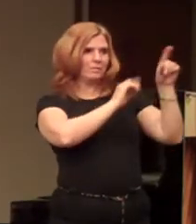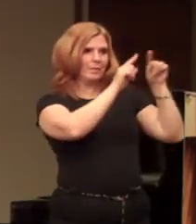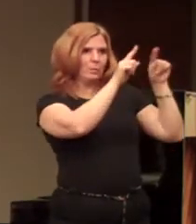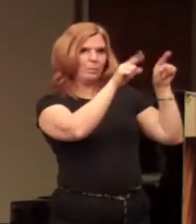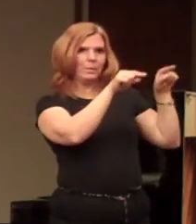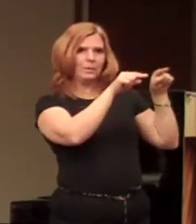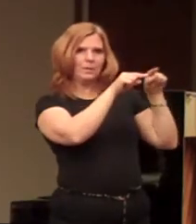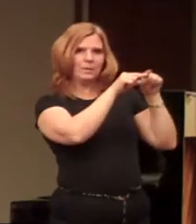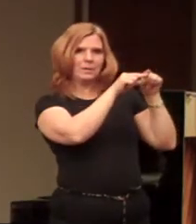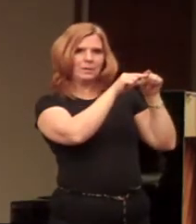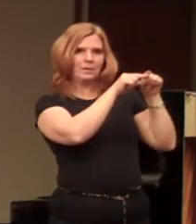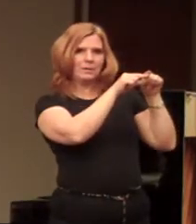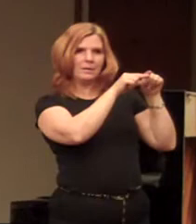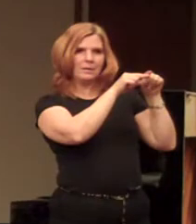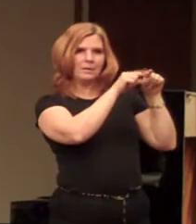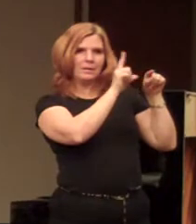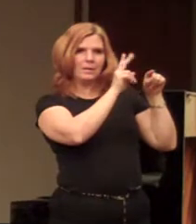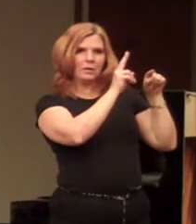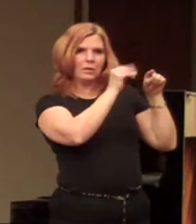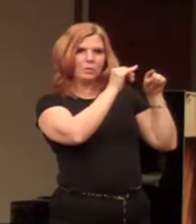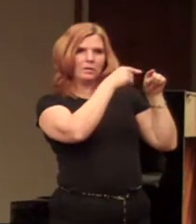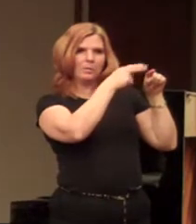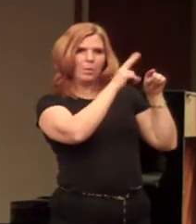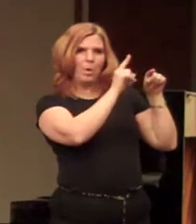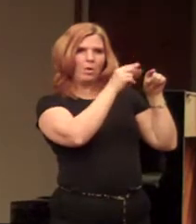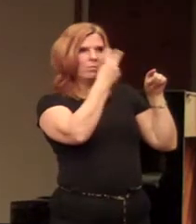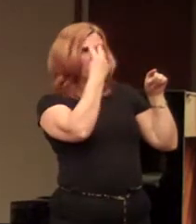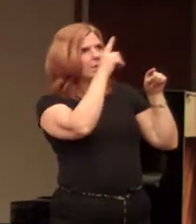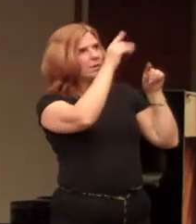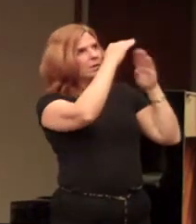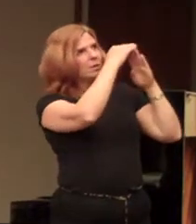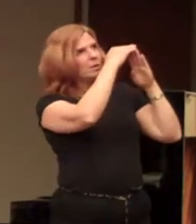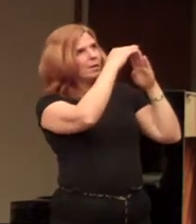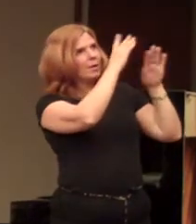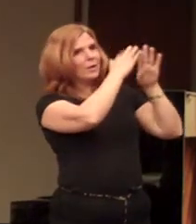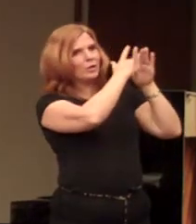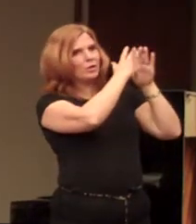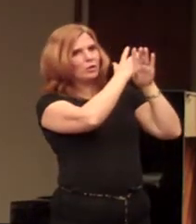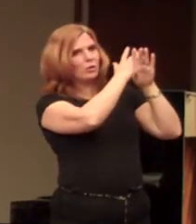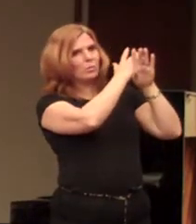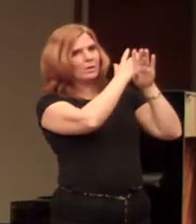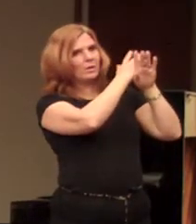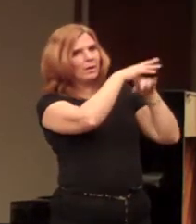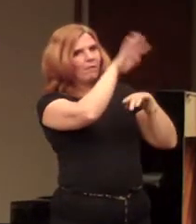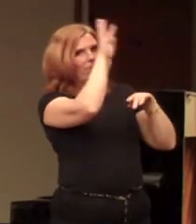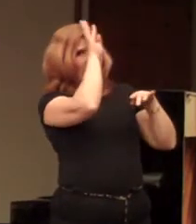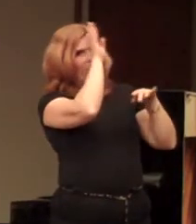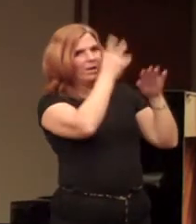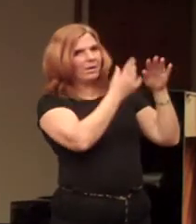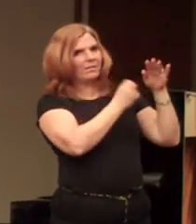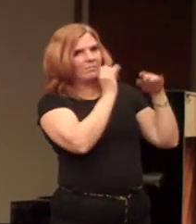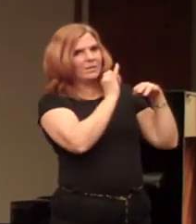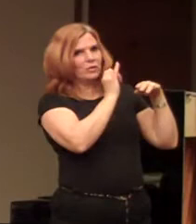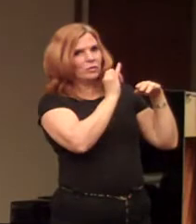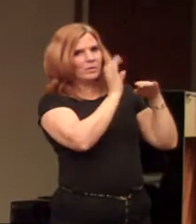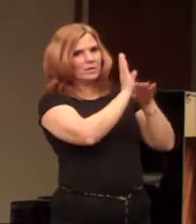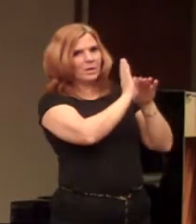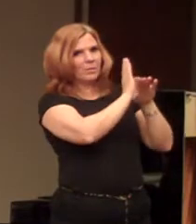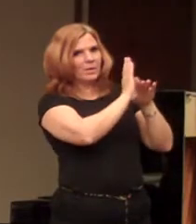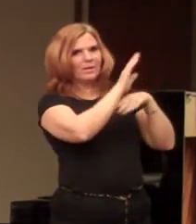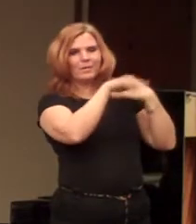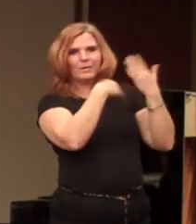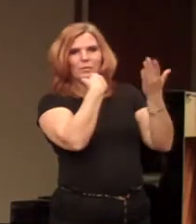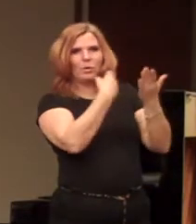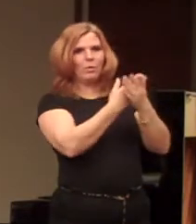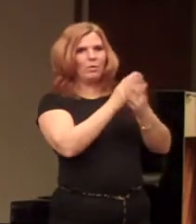there that Lee C. Paul has. And look what it says on the top. German Fire Insurance Company. And it was all in